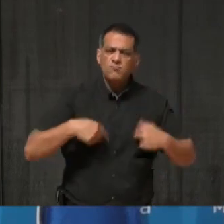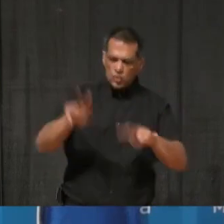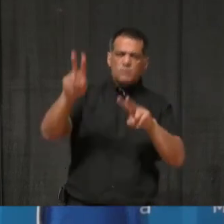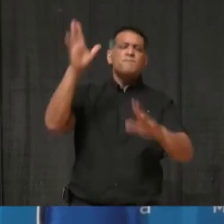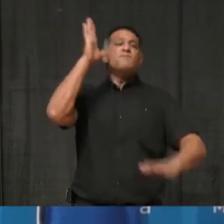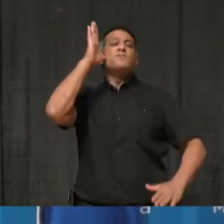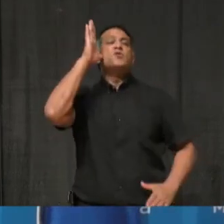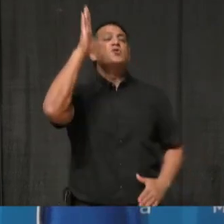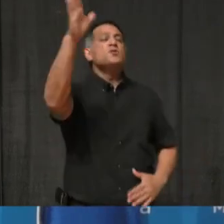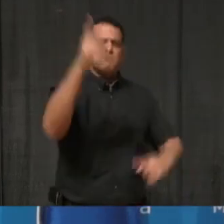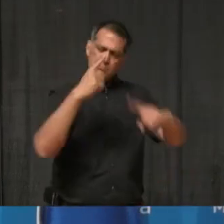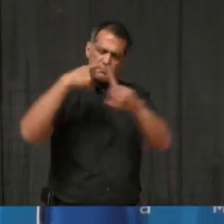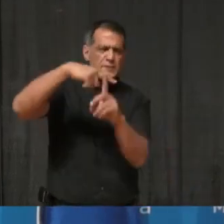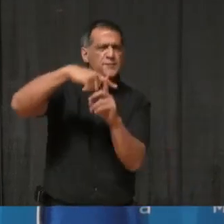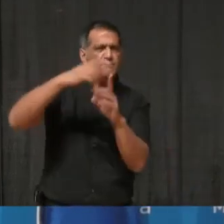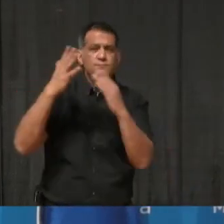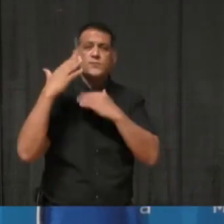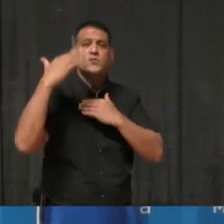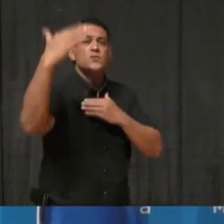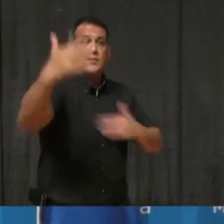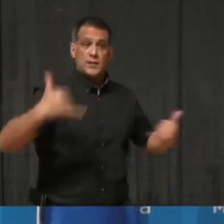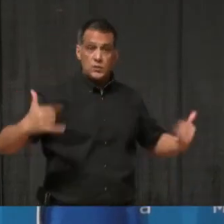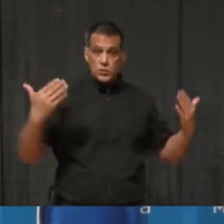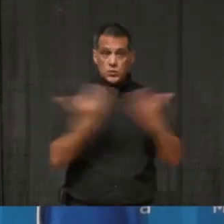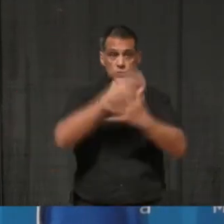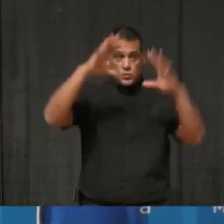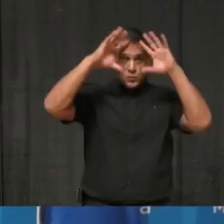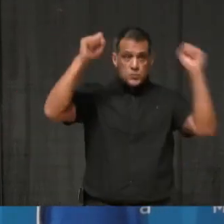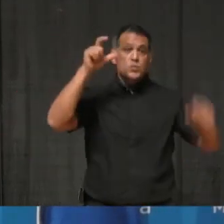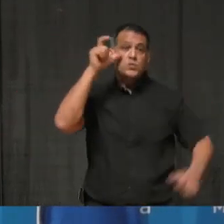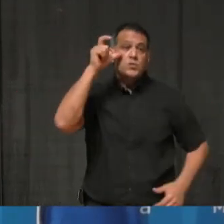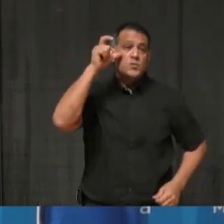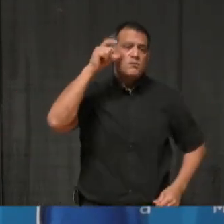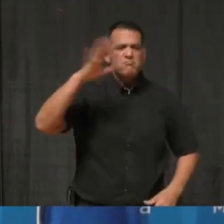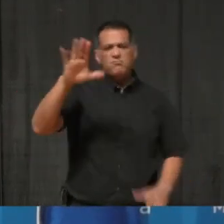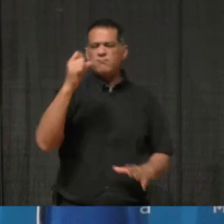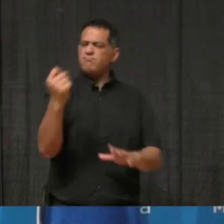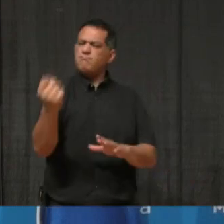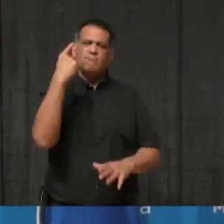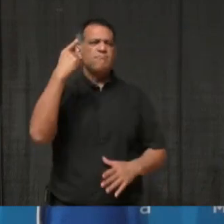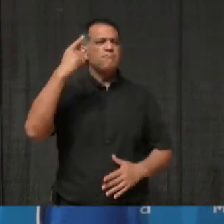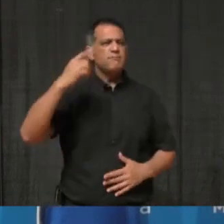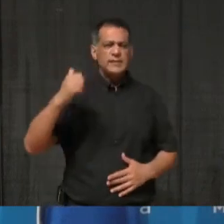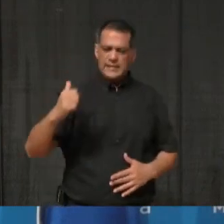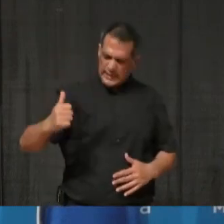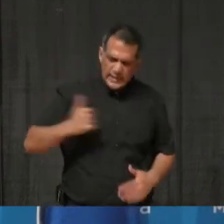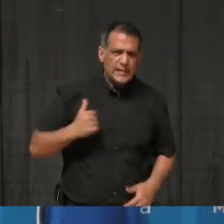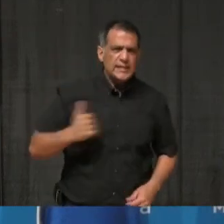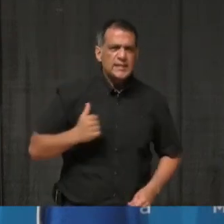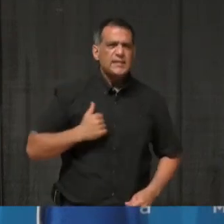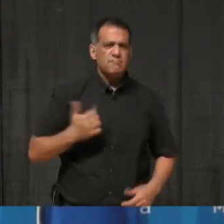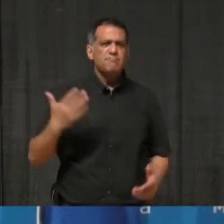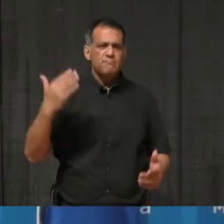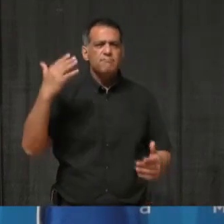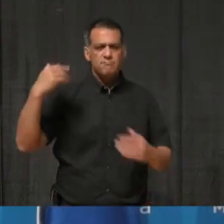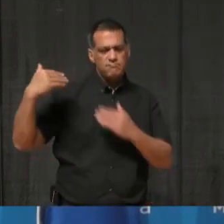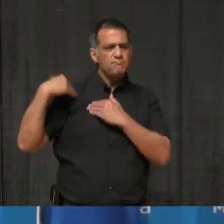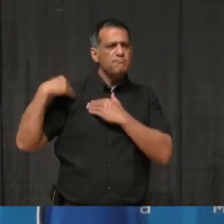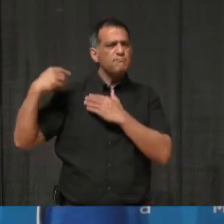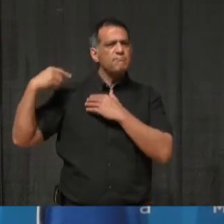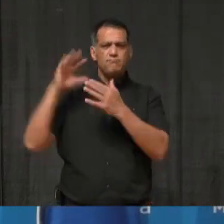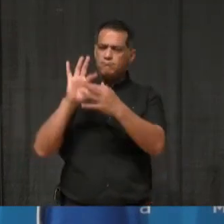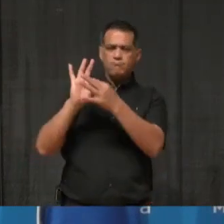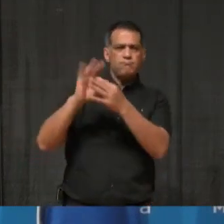I'm also confident that the new President deeply understands Canada's role as a strategic ally and trading